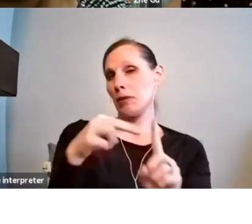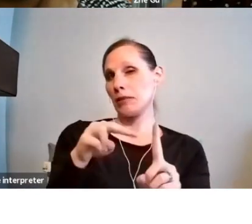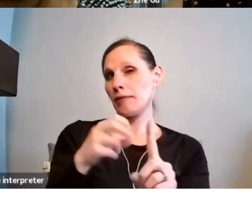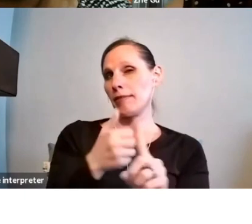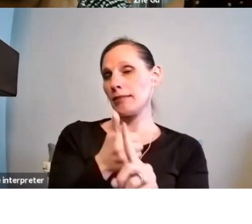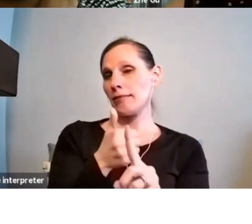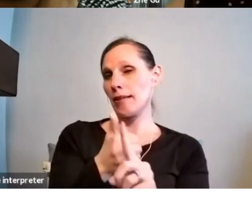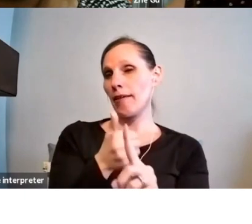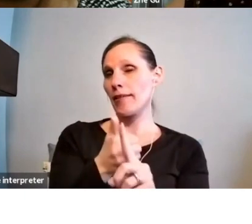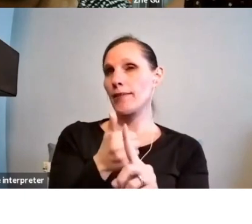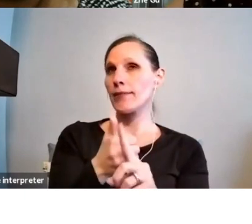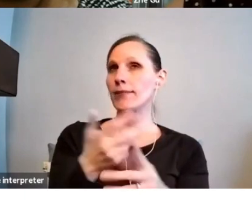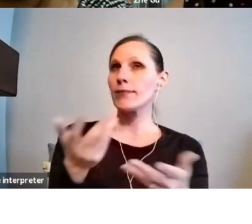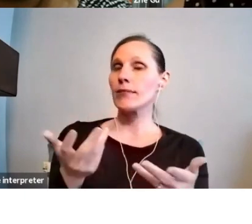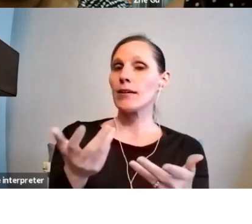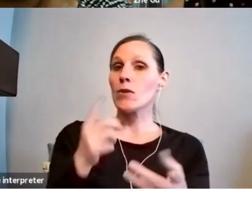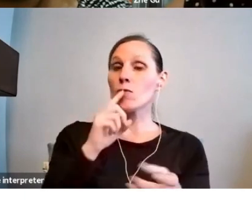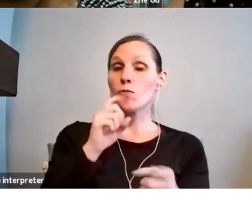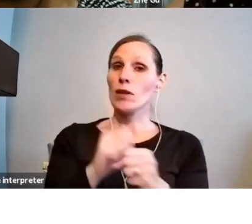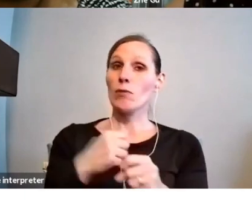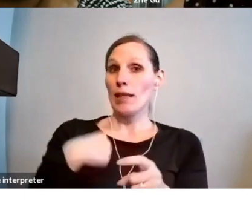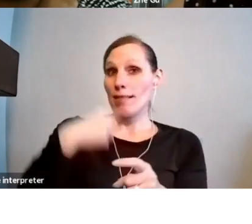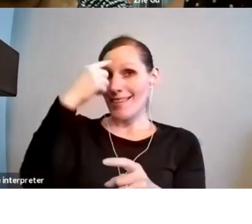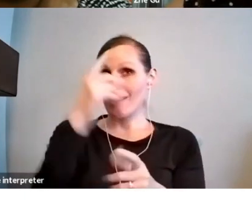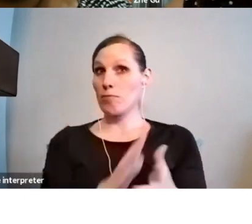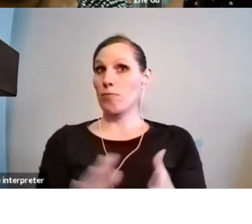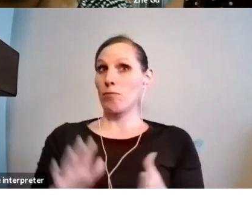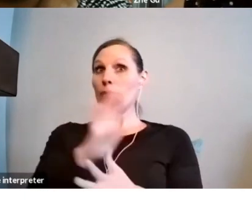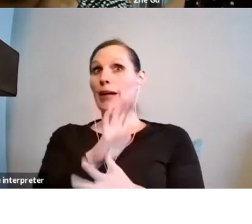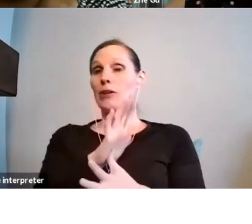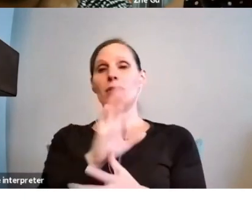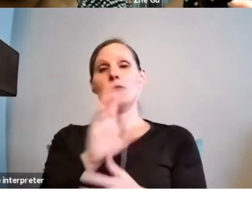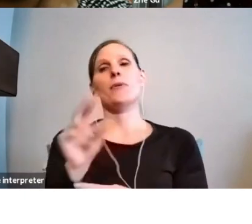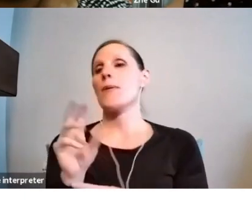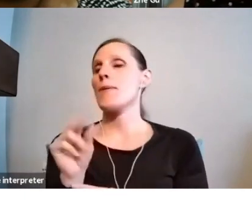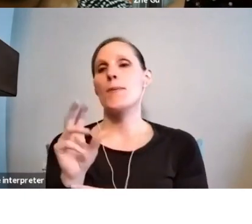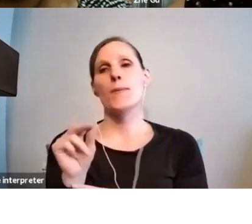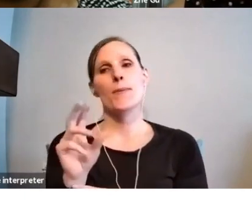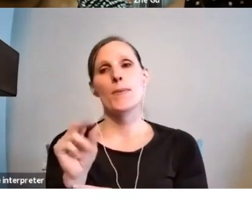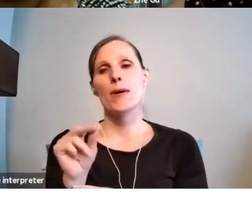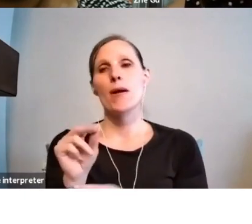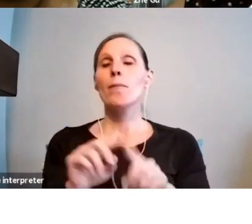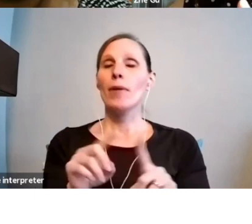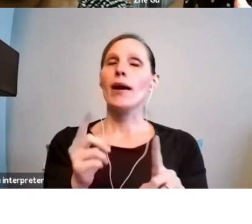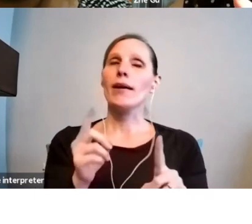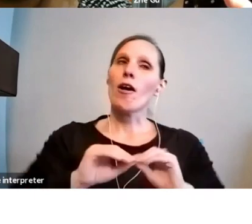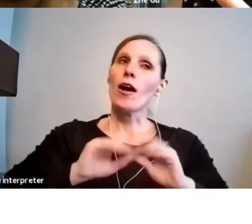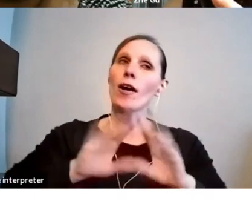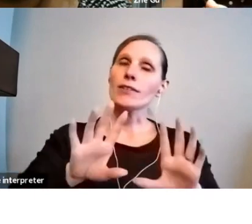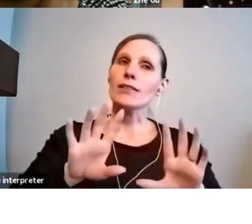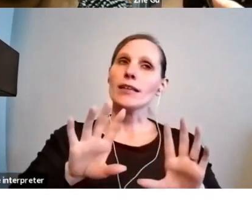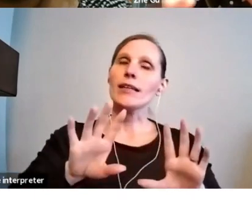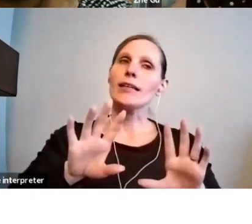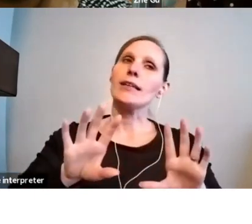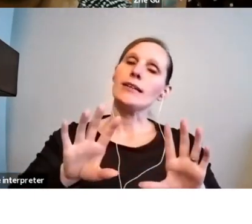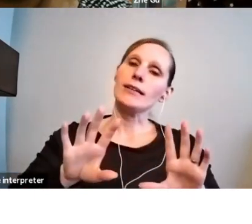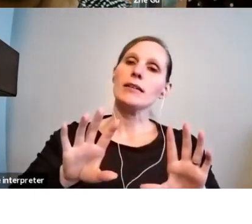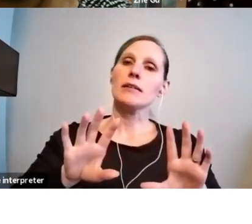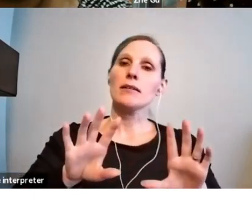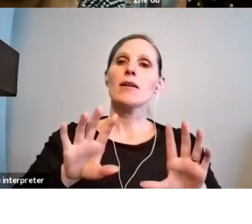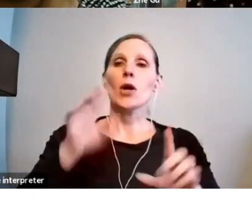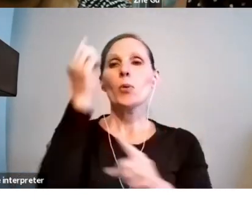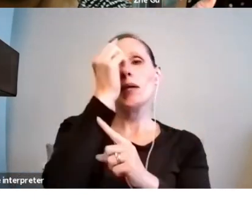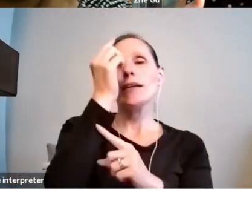something that we prioritize within our programs. However, we understand that there is a commercial